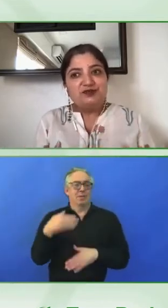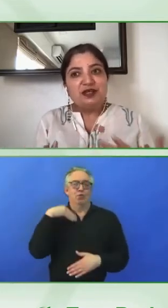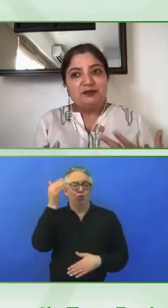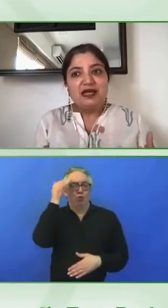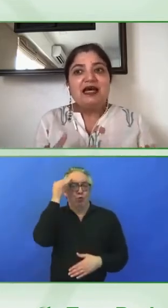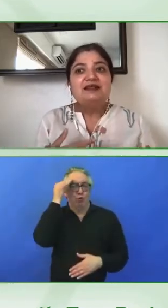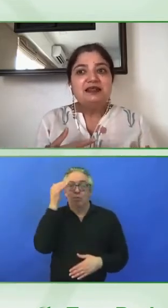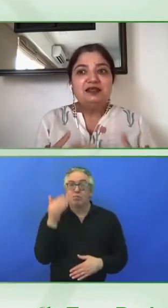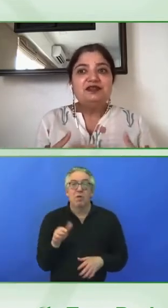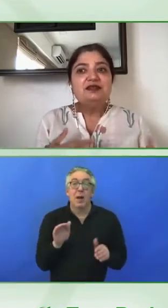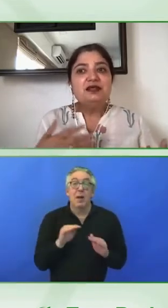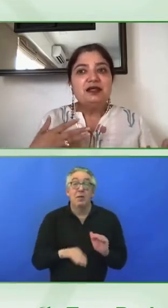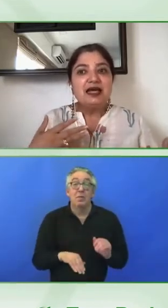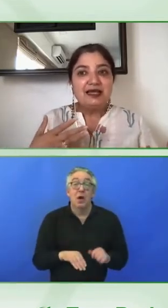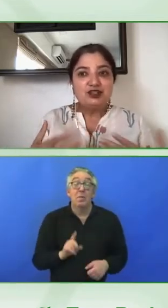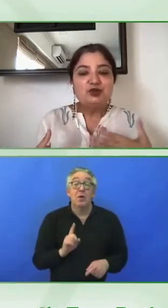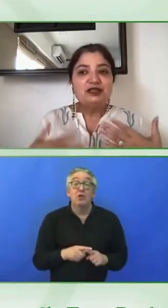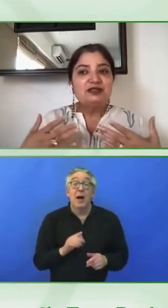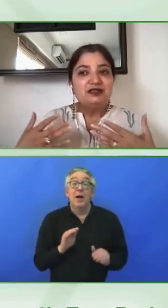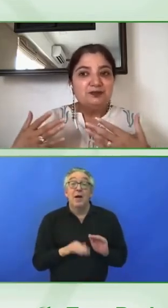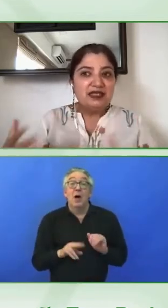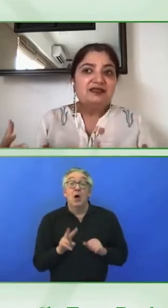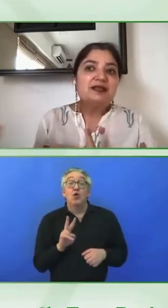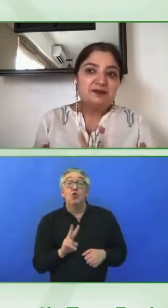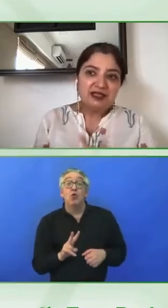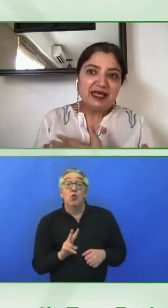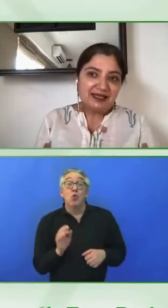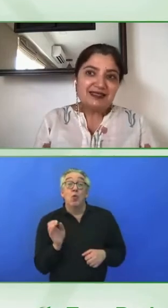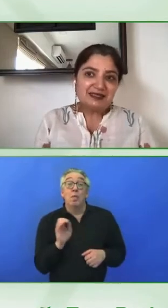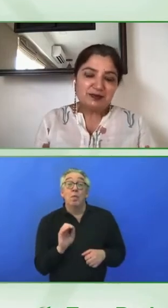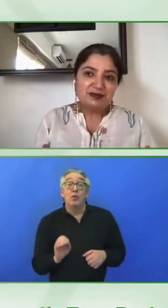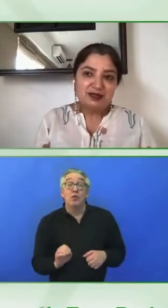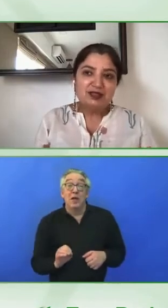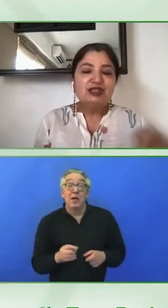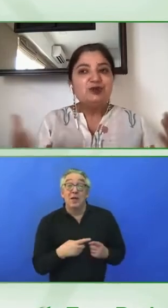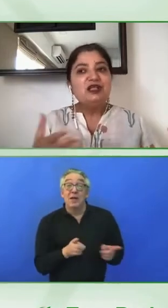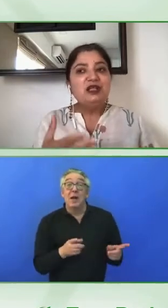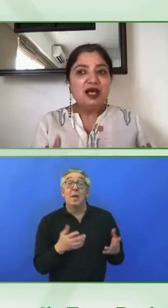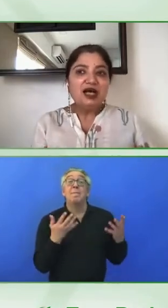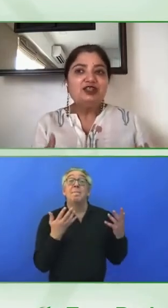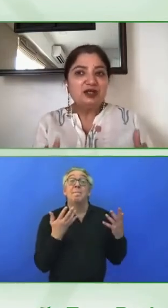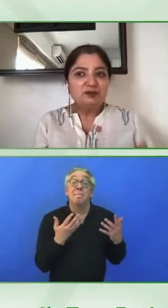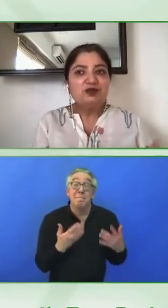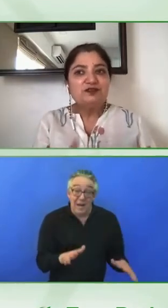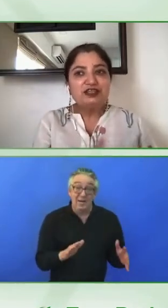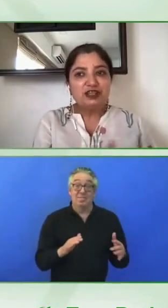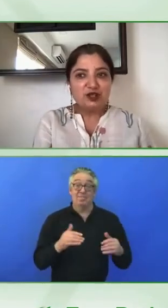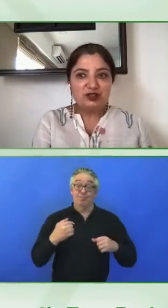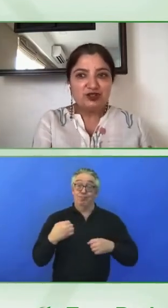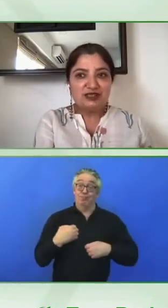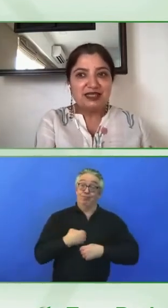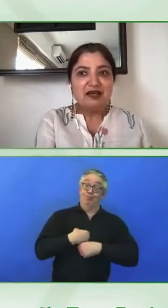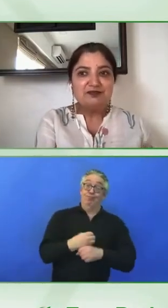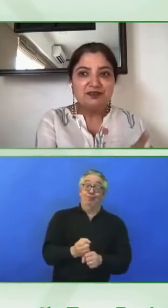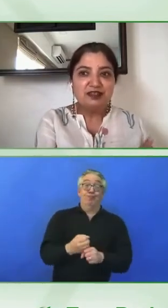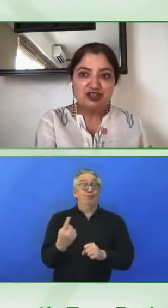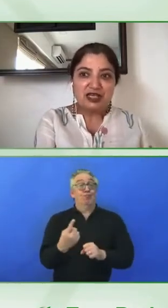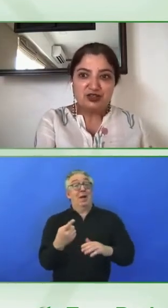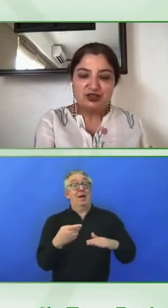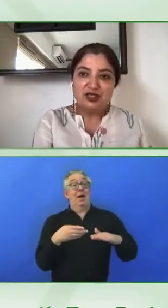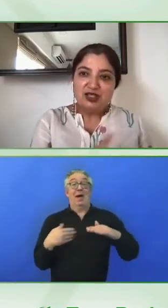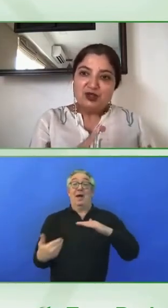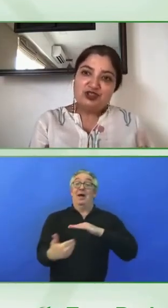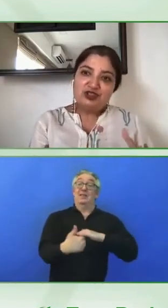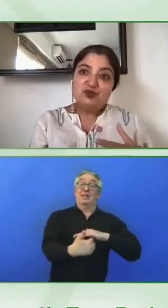2% of them had even actually made something accessible. So a large number of our technologists have